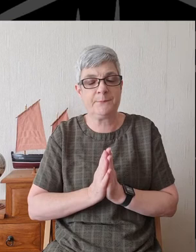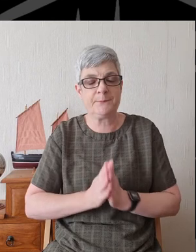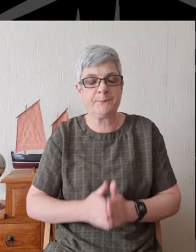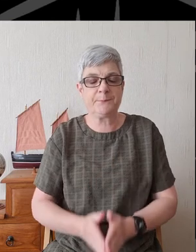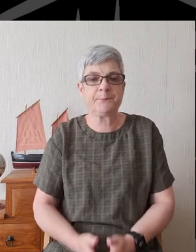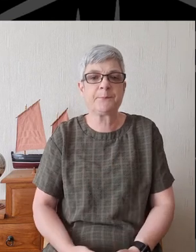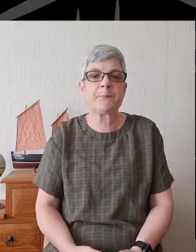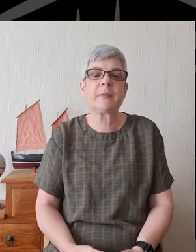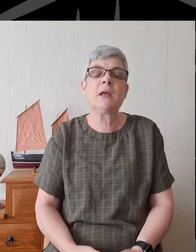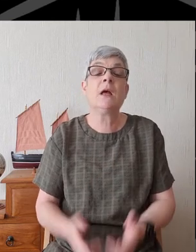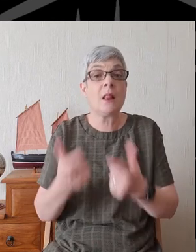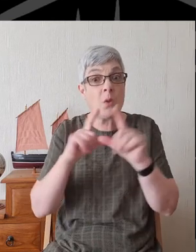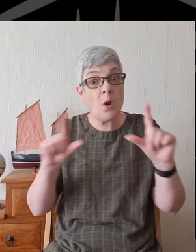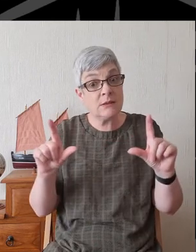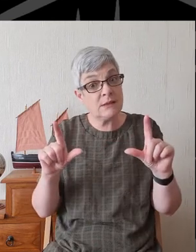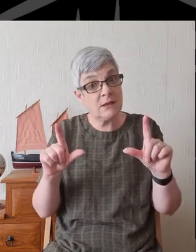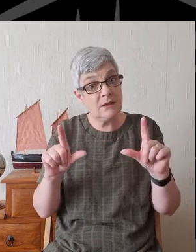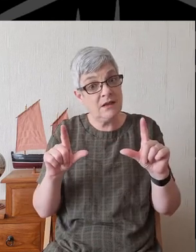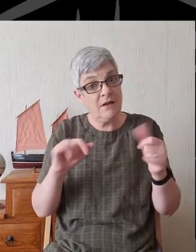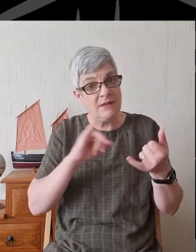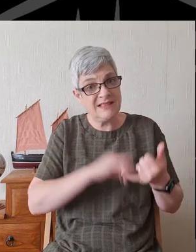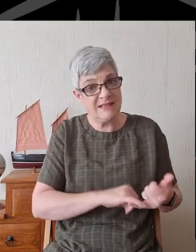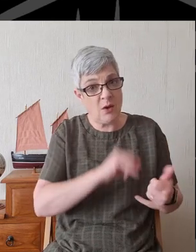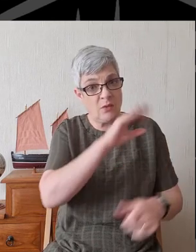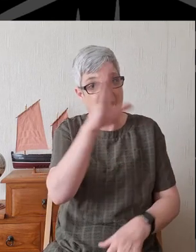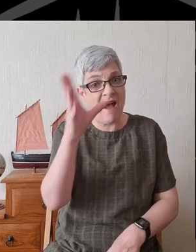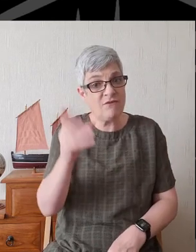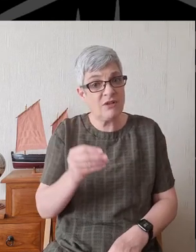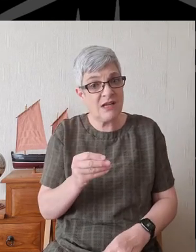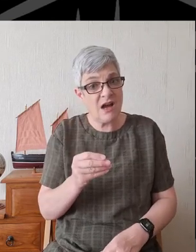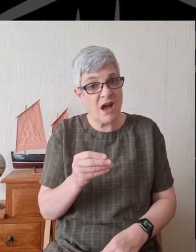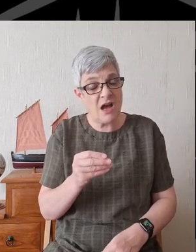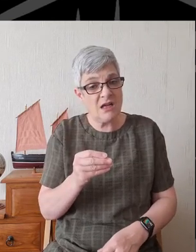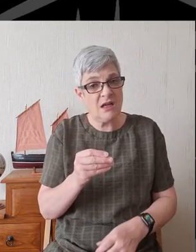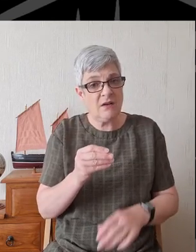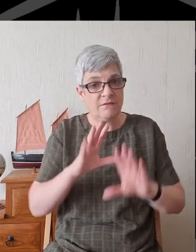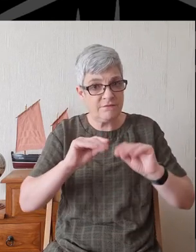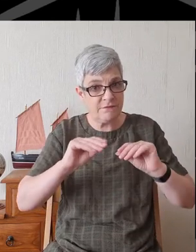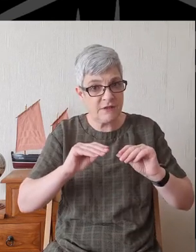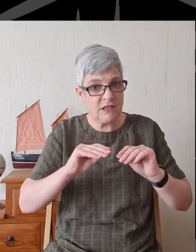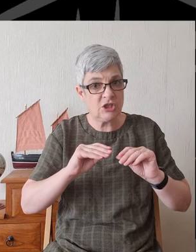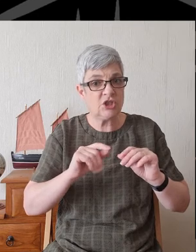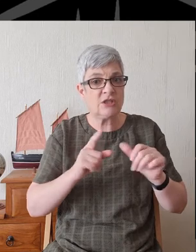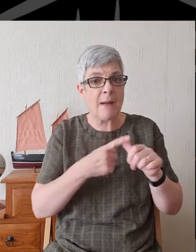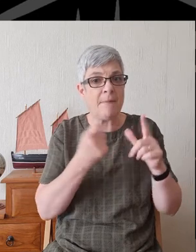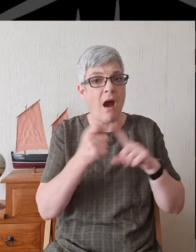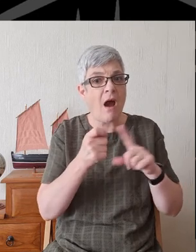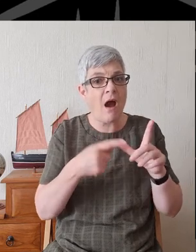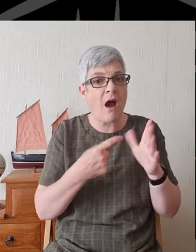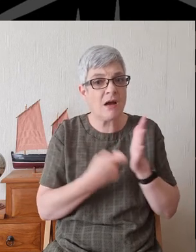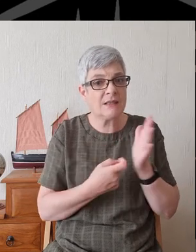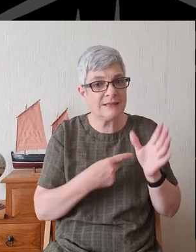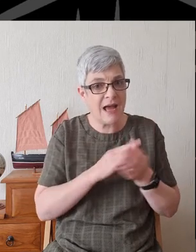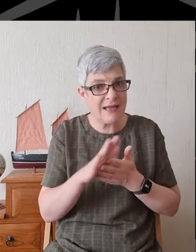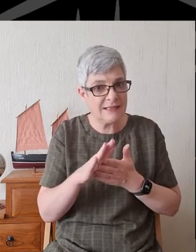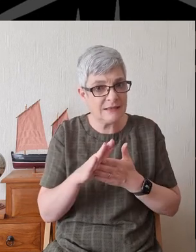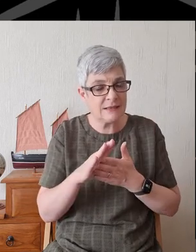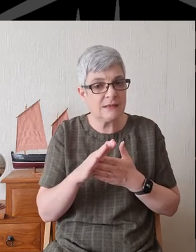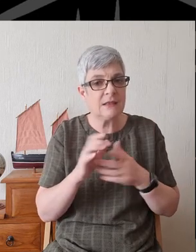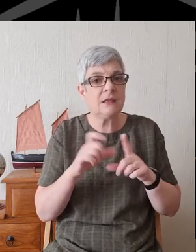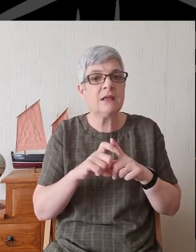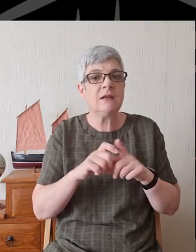Lord, when South Africa Emerged from the apartheid years Without major bloodshed